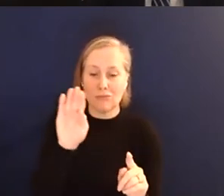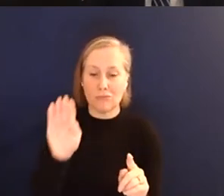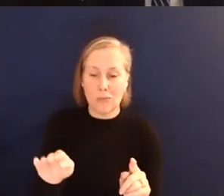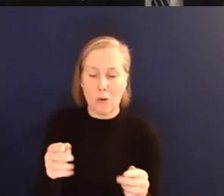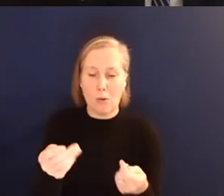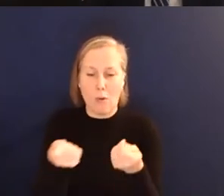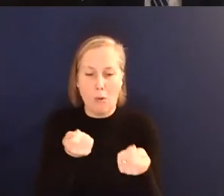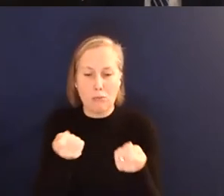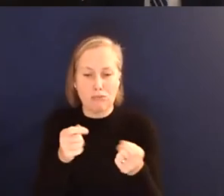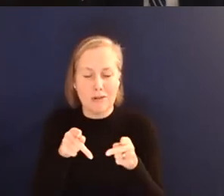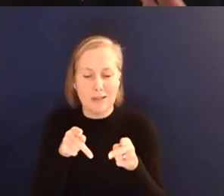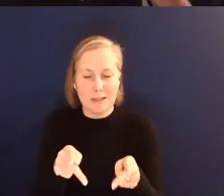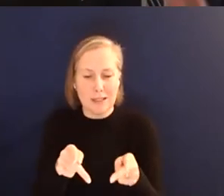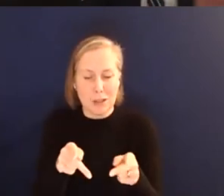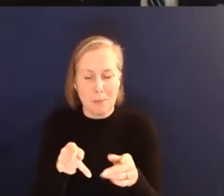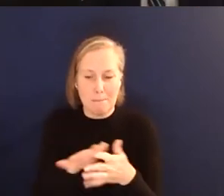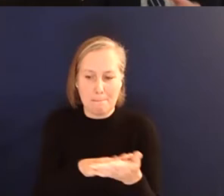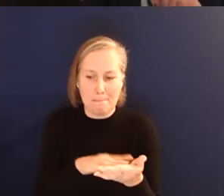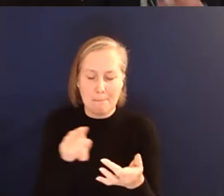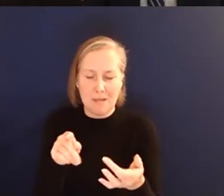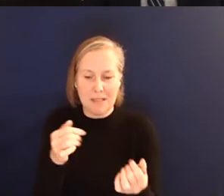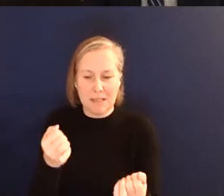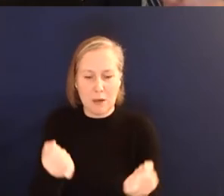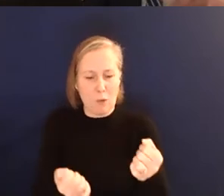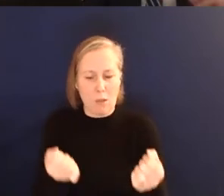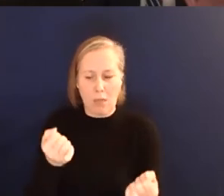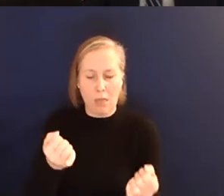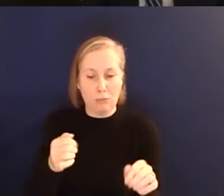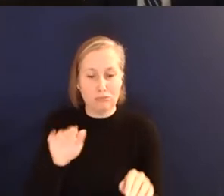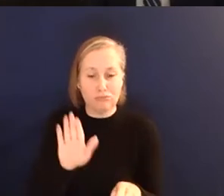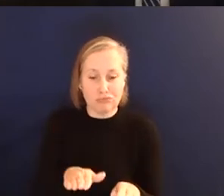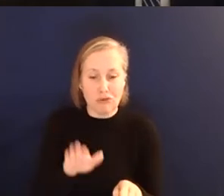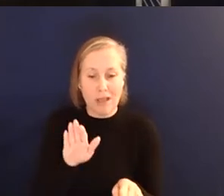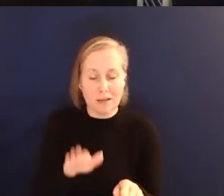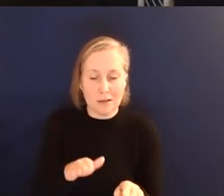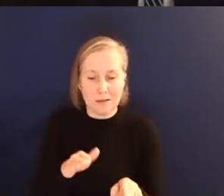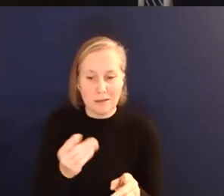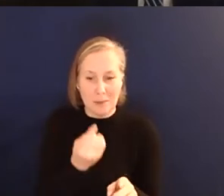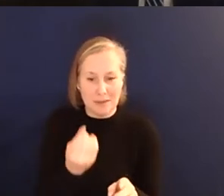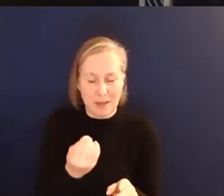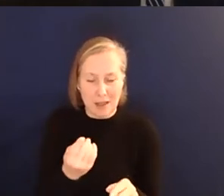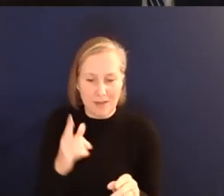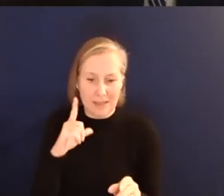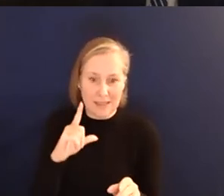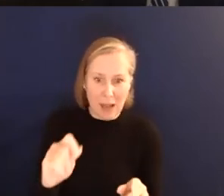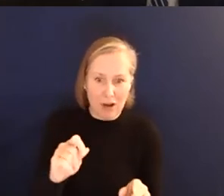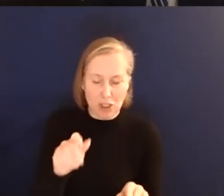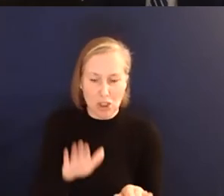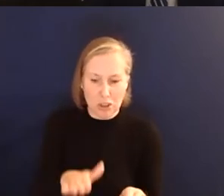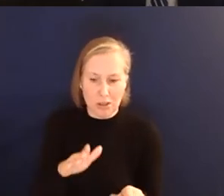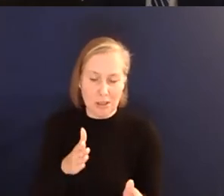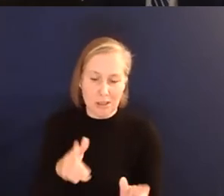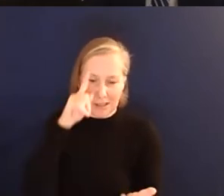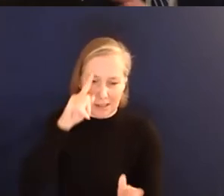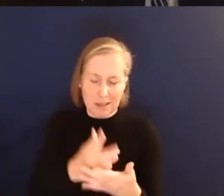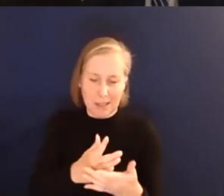system where, you know, the steering wheel, the brakes, the, you know, the acceleration, all of that decide what can we